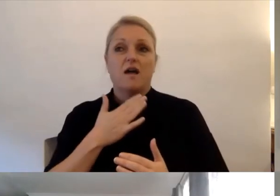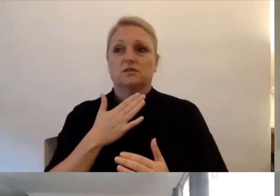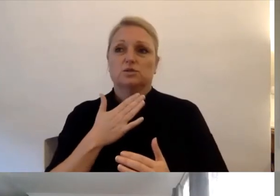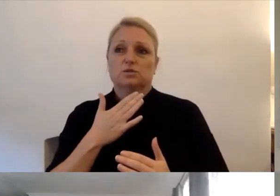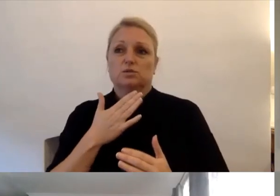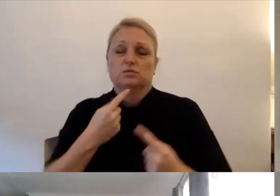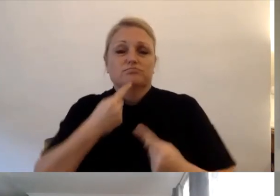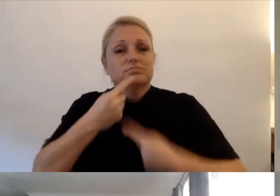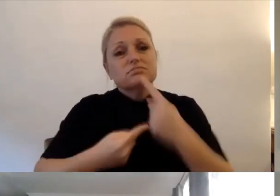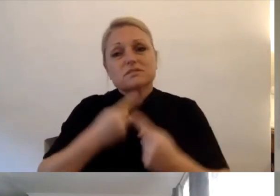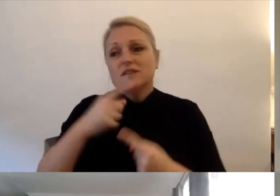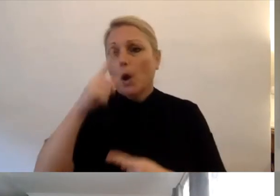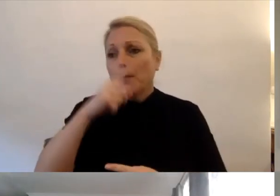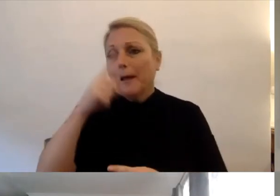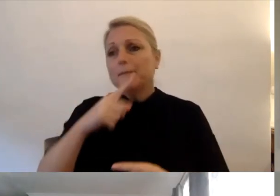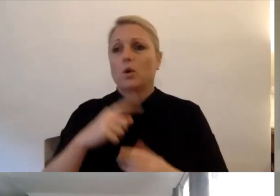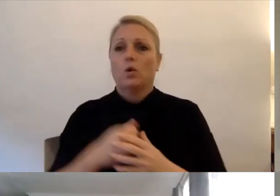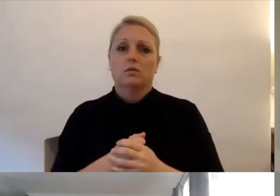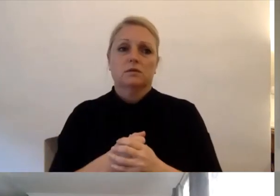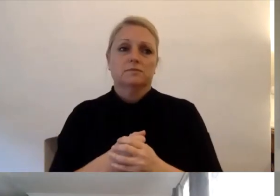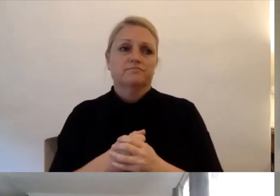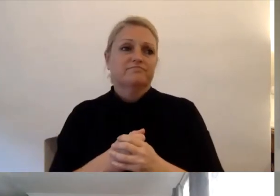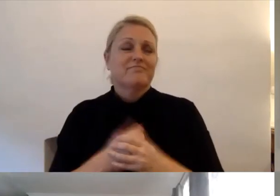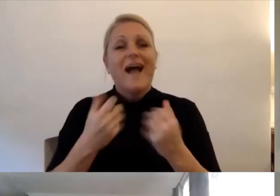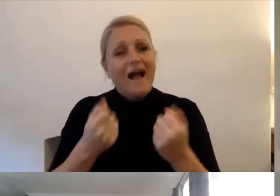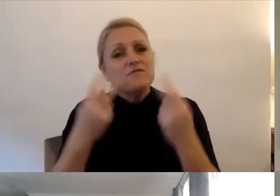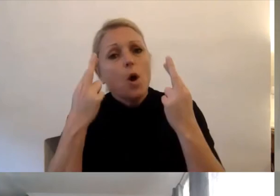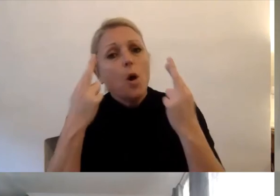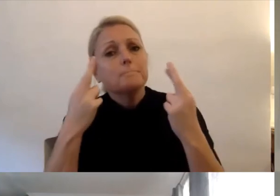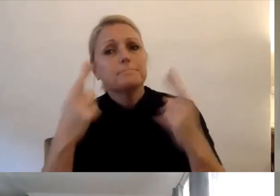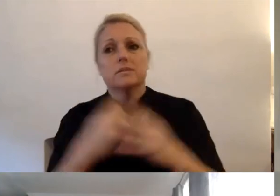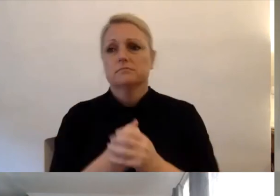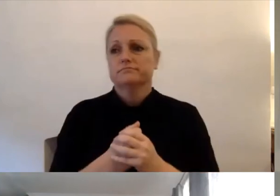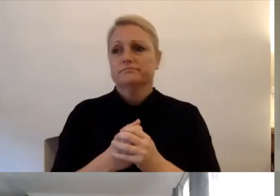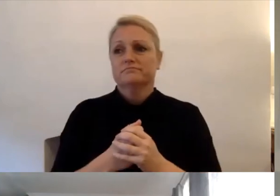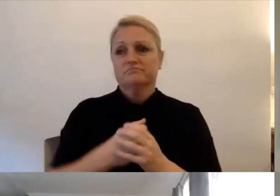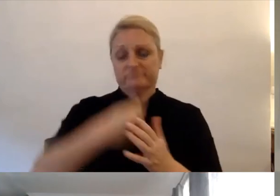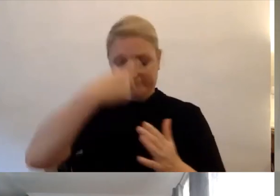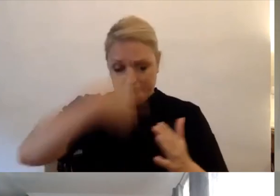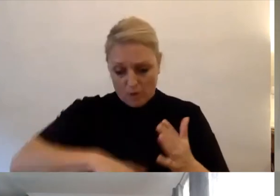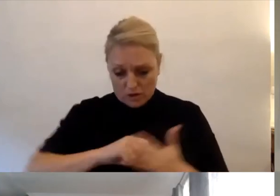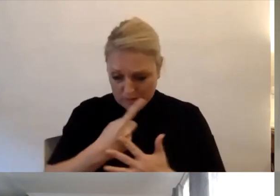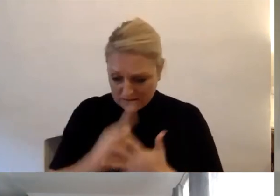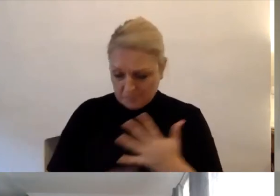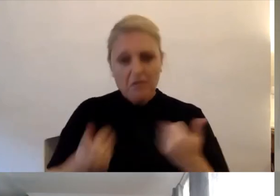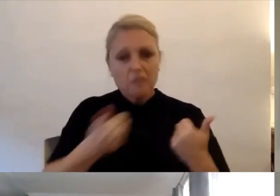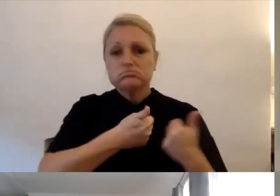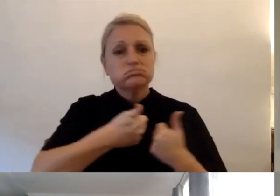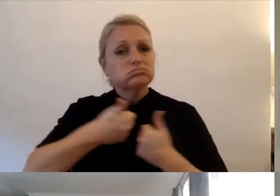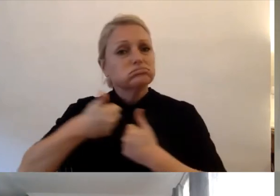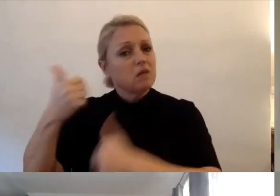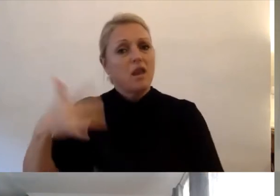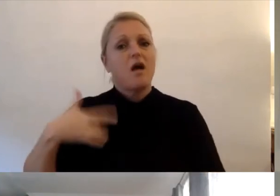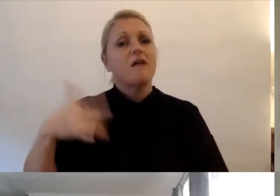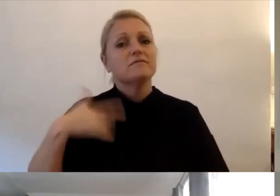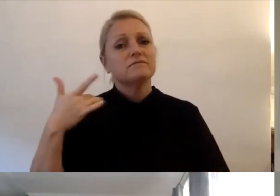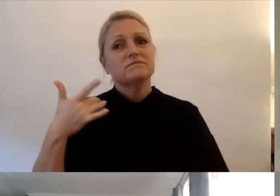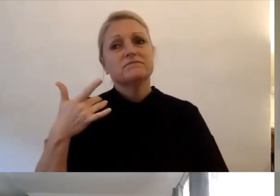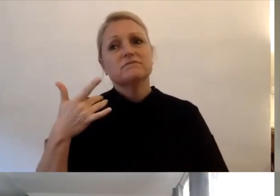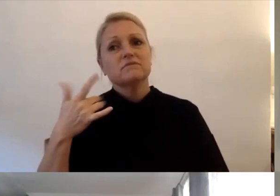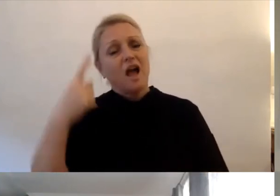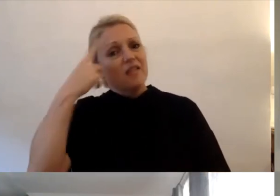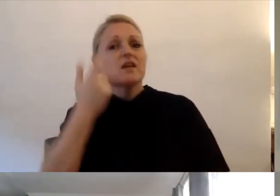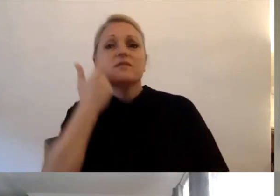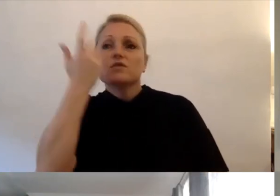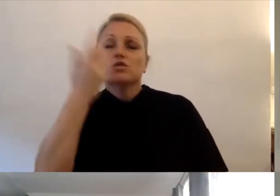that there is a positive life to be lived with disability and there is hope. I found it